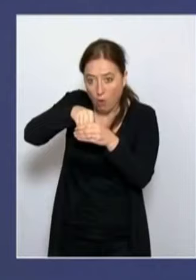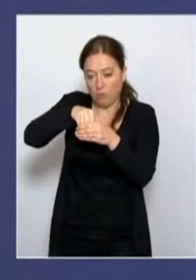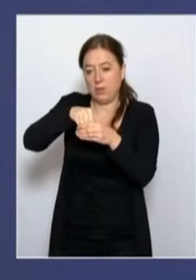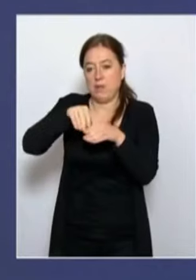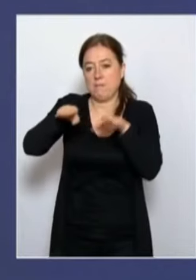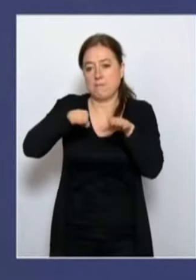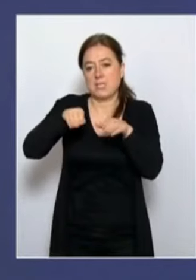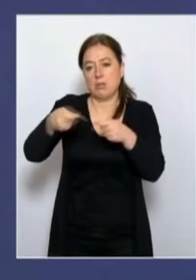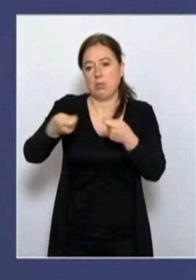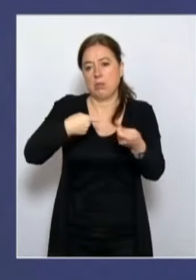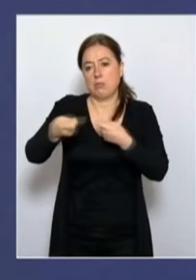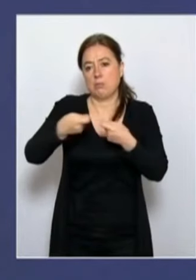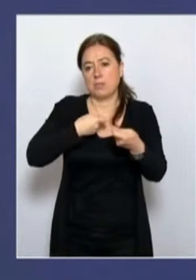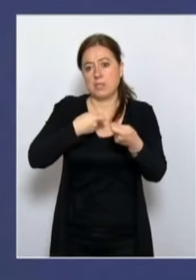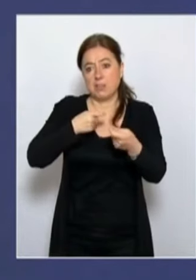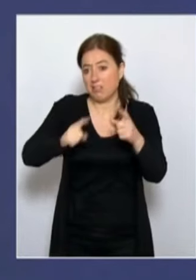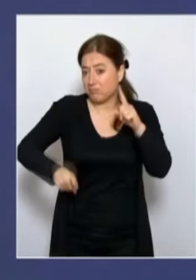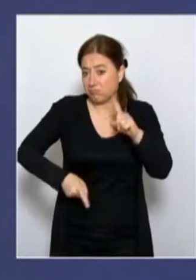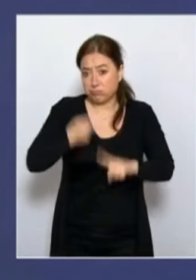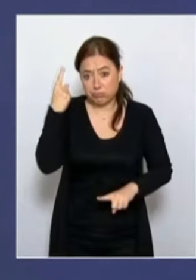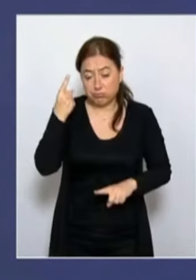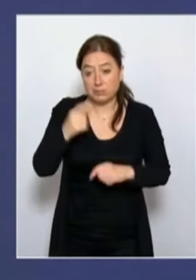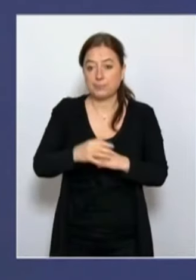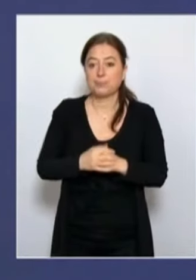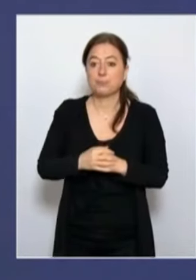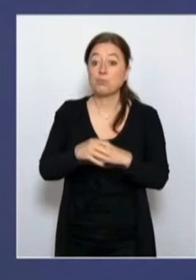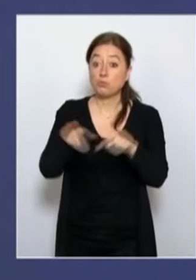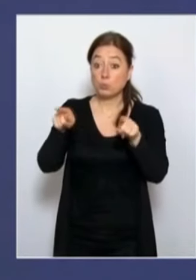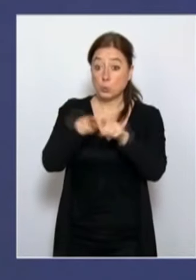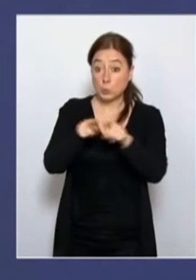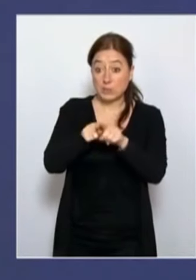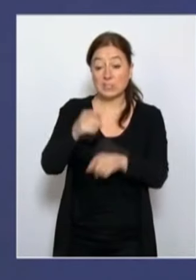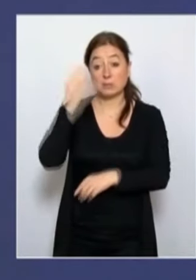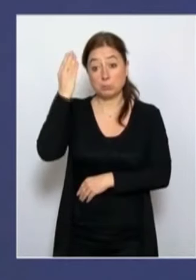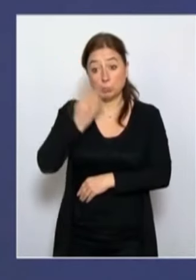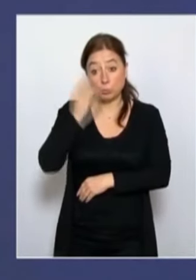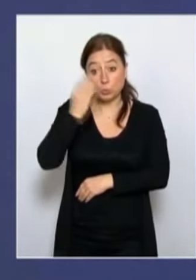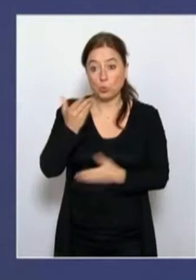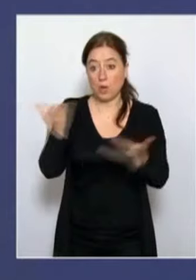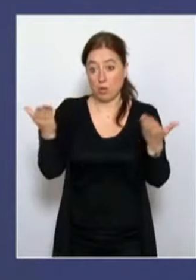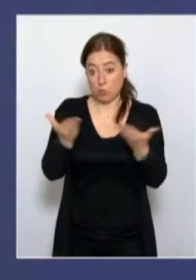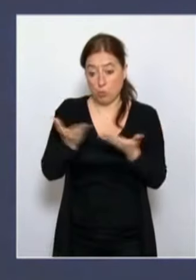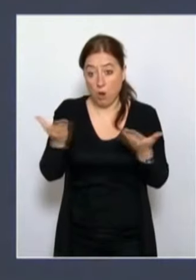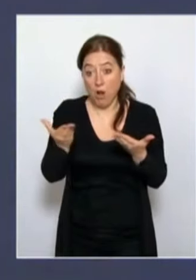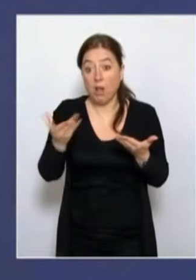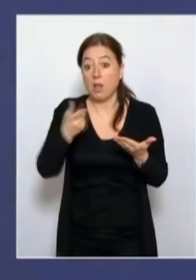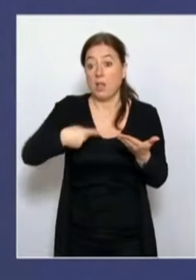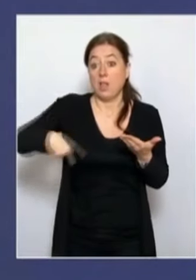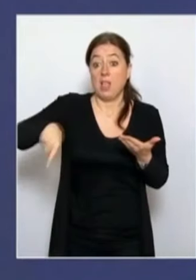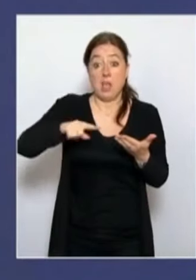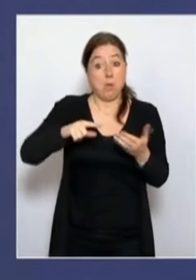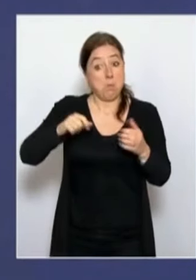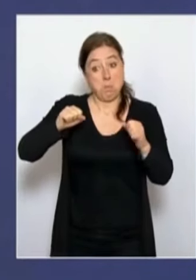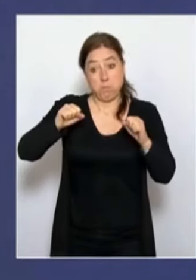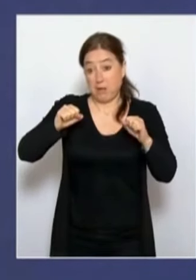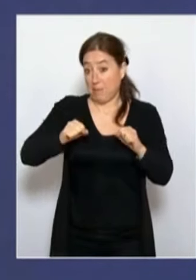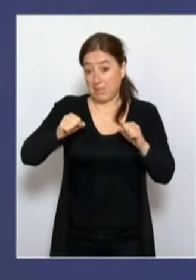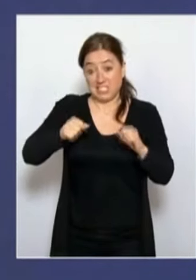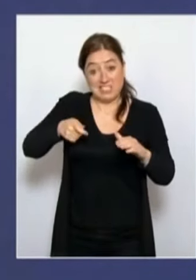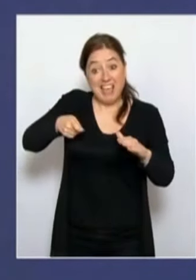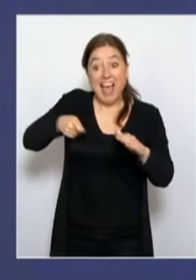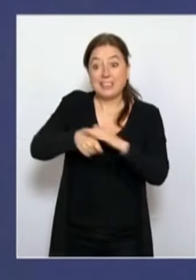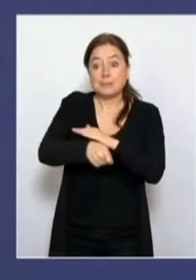decarbonization target for our economy. And we need to increase our